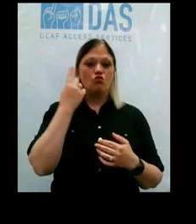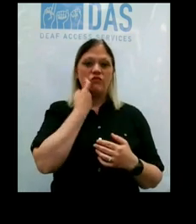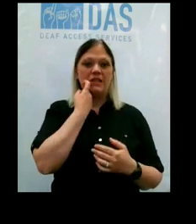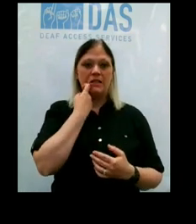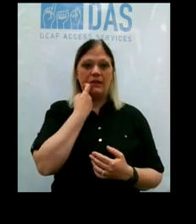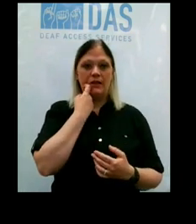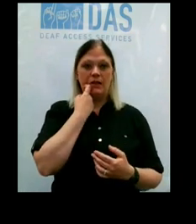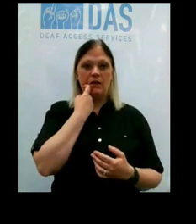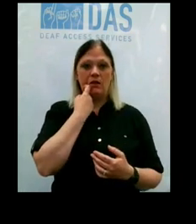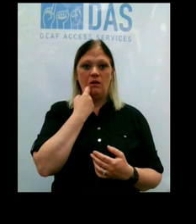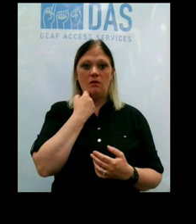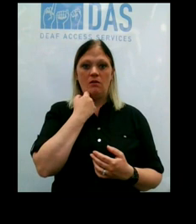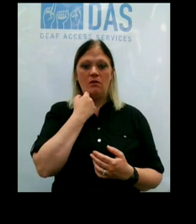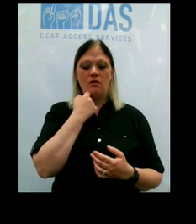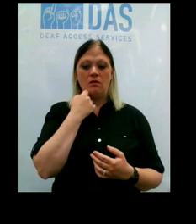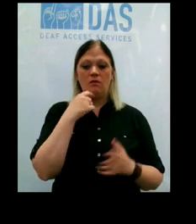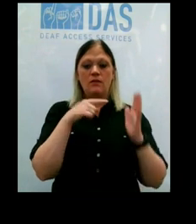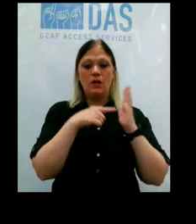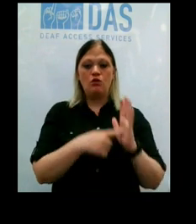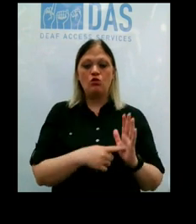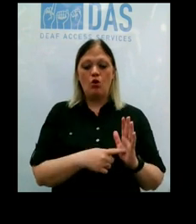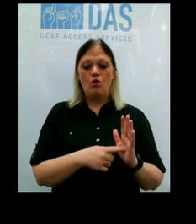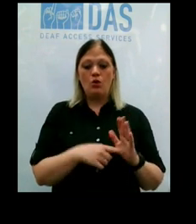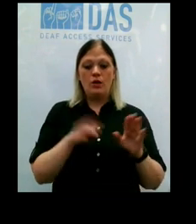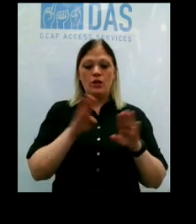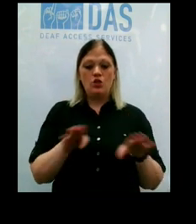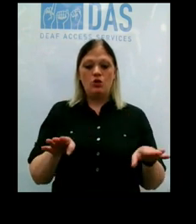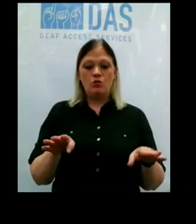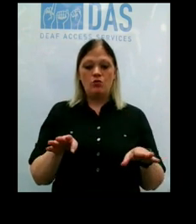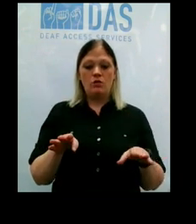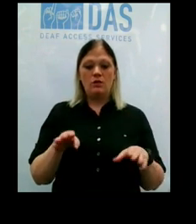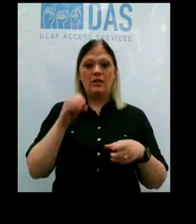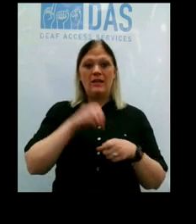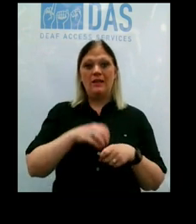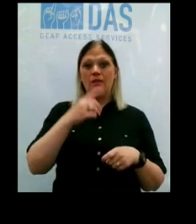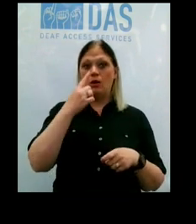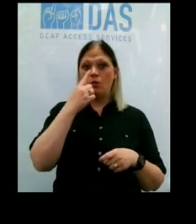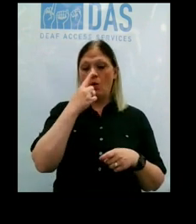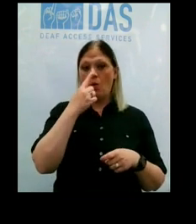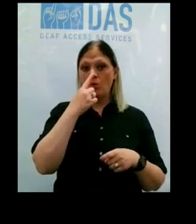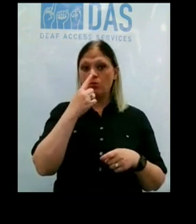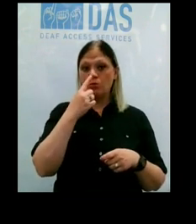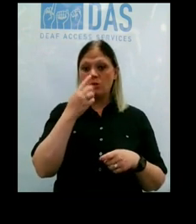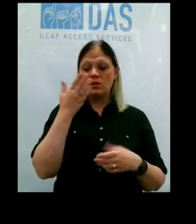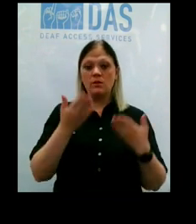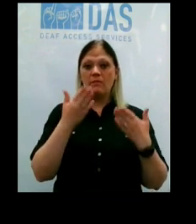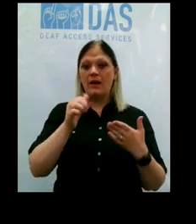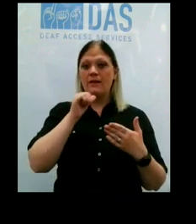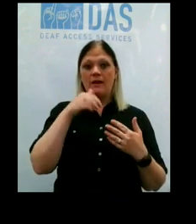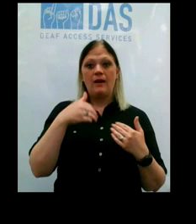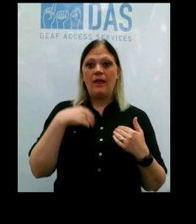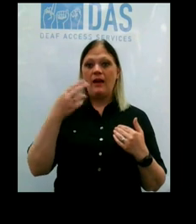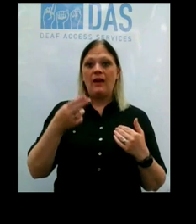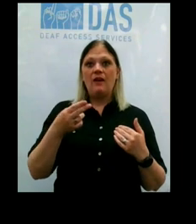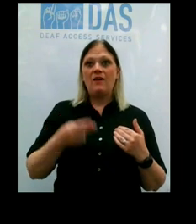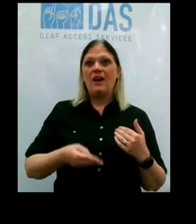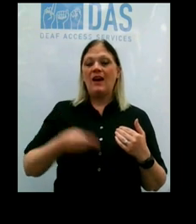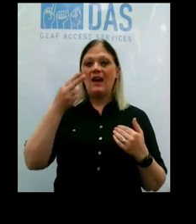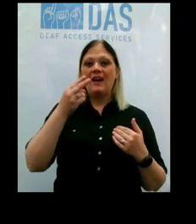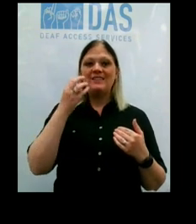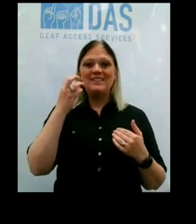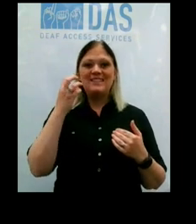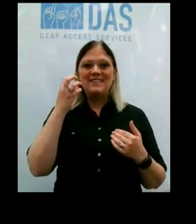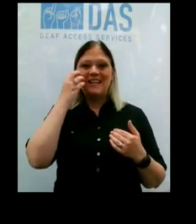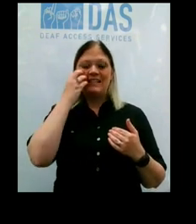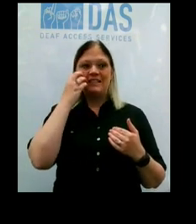shows that children in – know, inside their nose may not have a high – as high a density